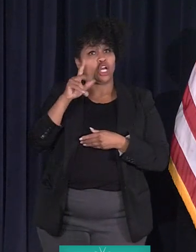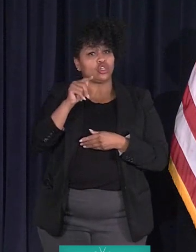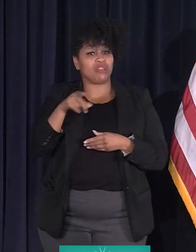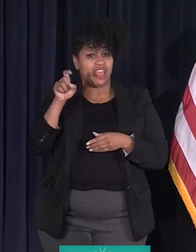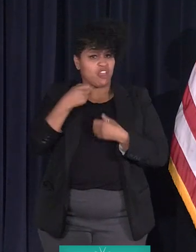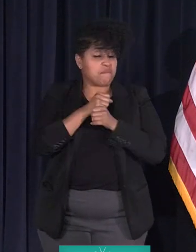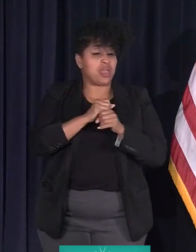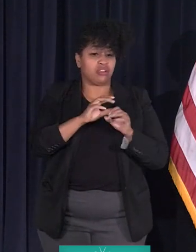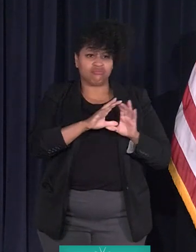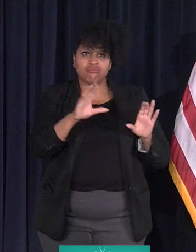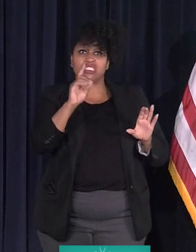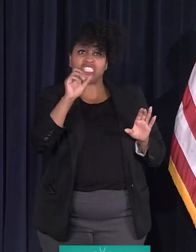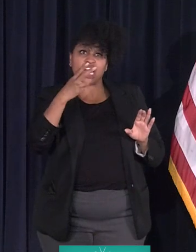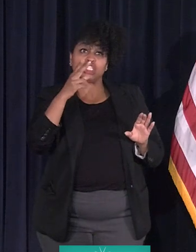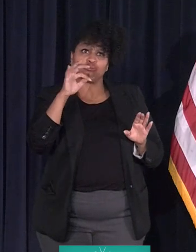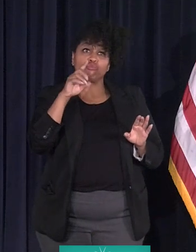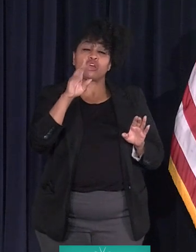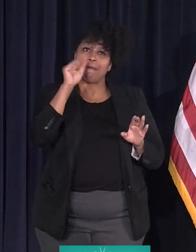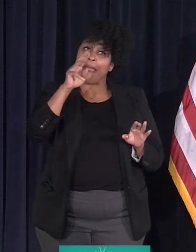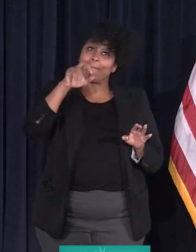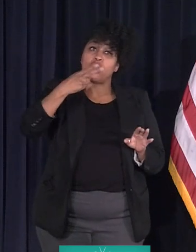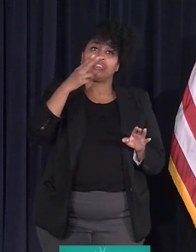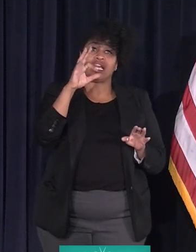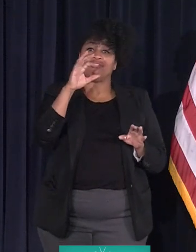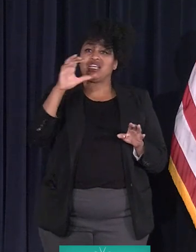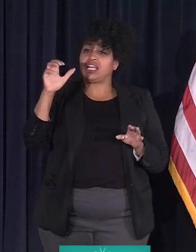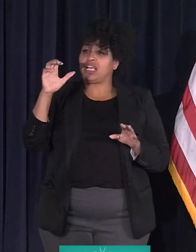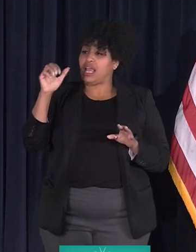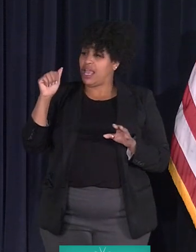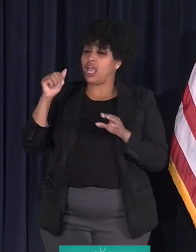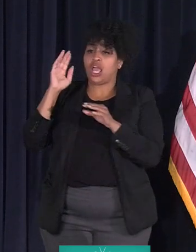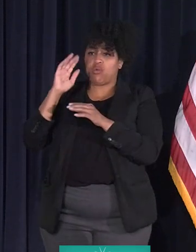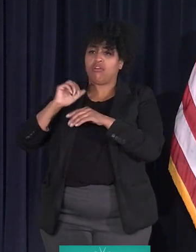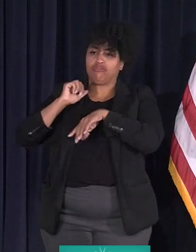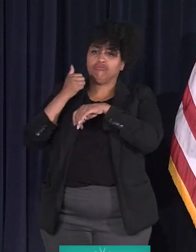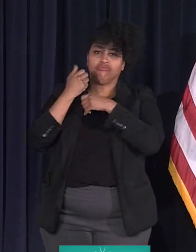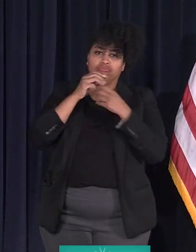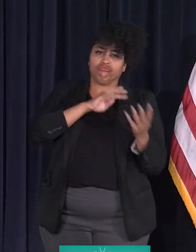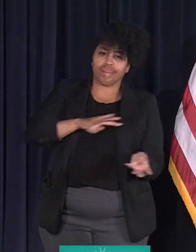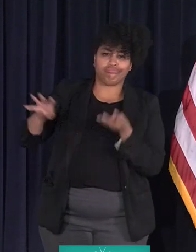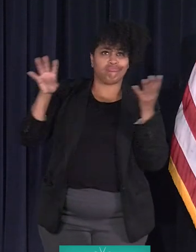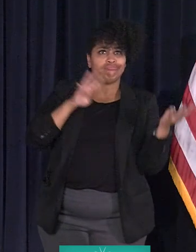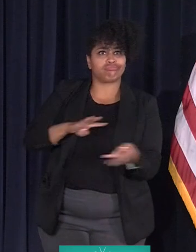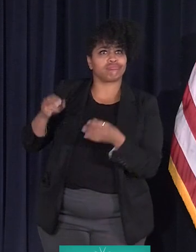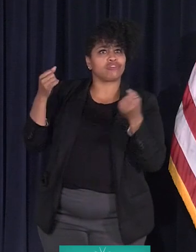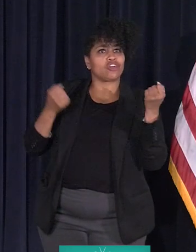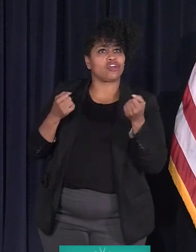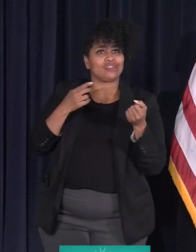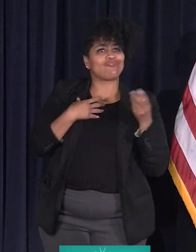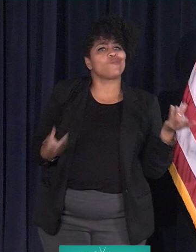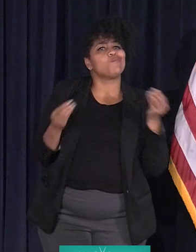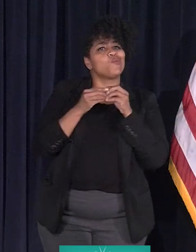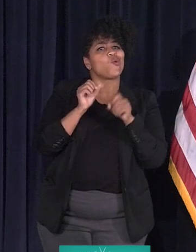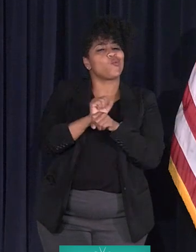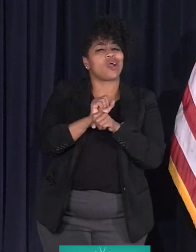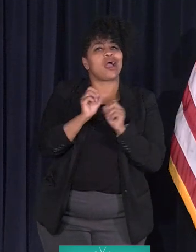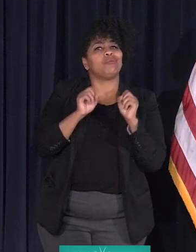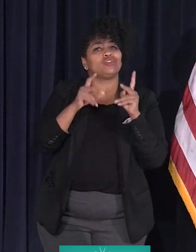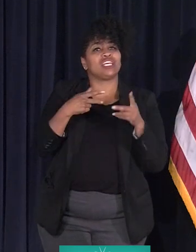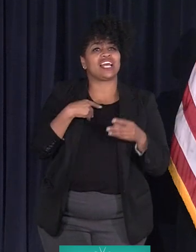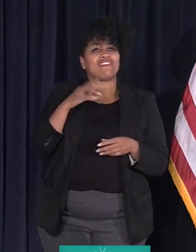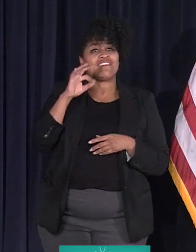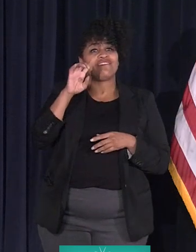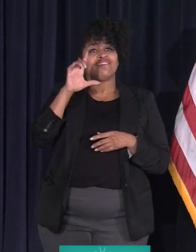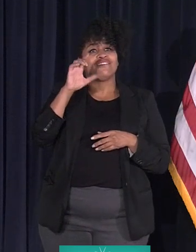dashboards by March because that's when FCA is going to be assembling the vehicles. So you have more opportunities. Then we have